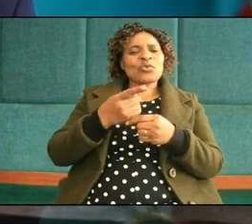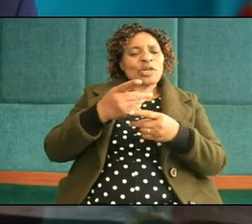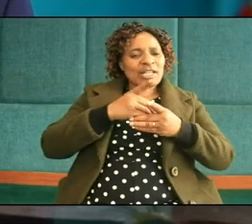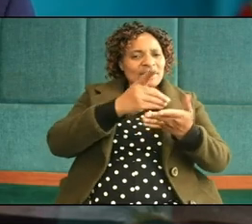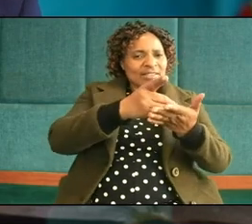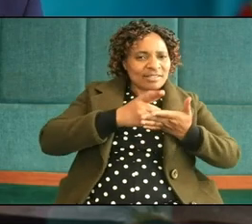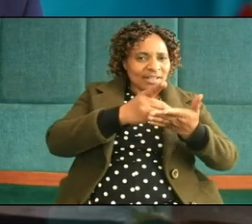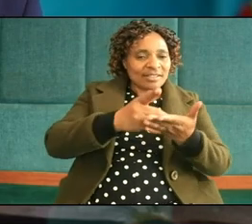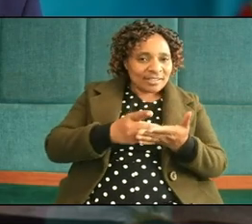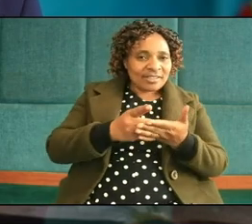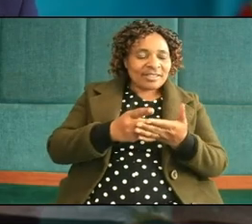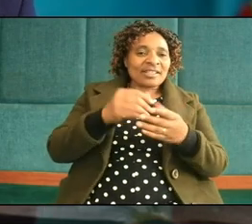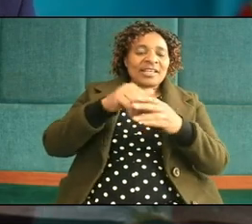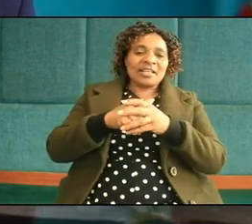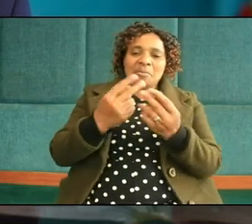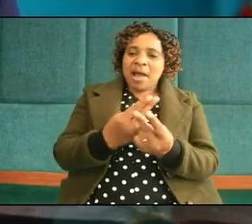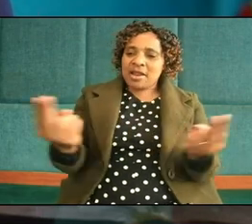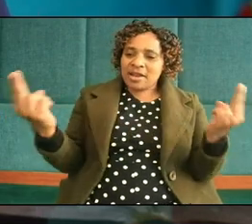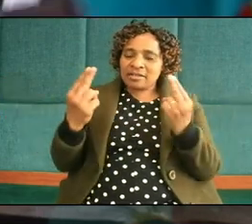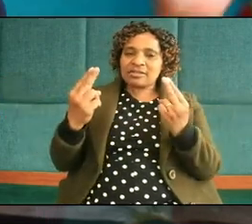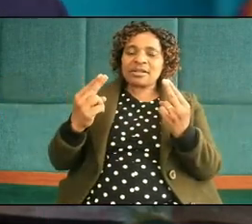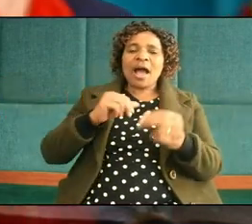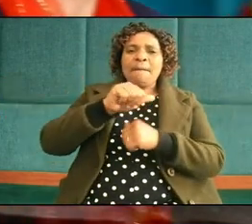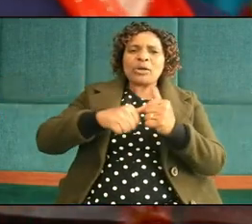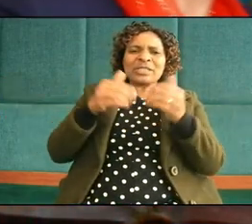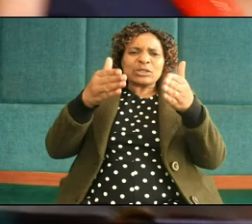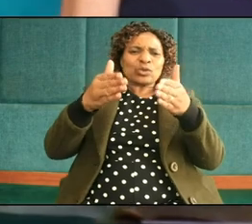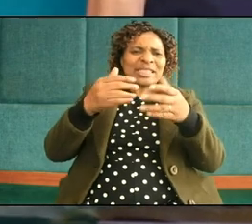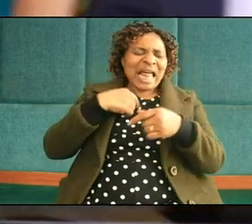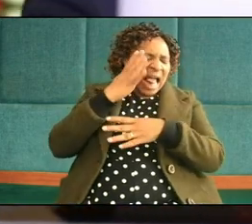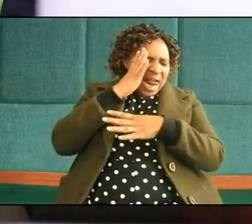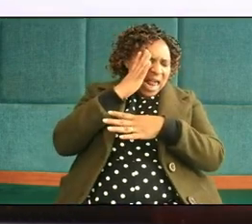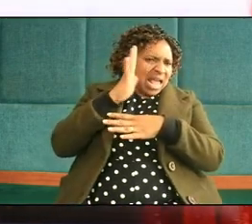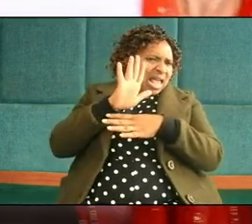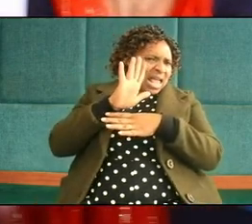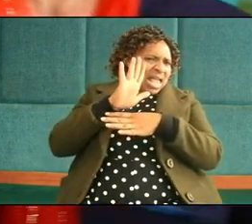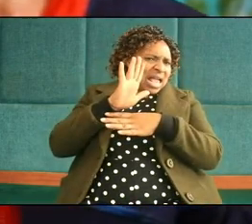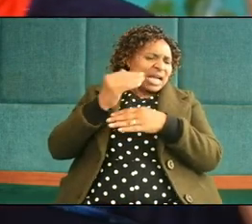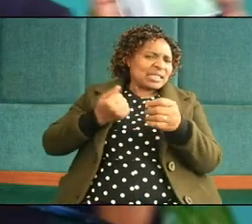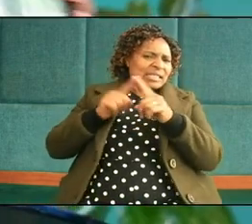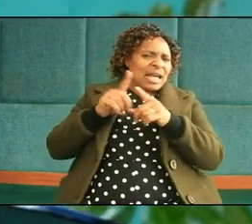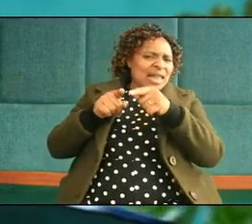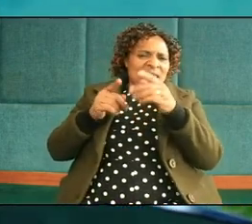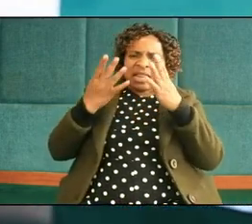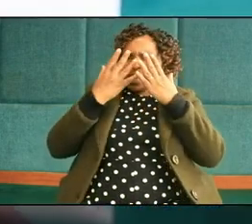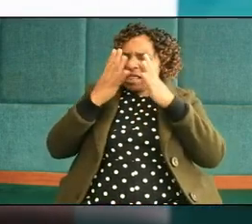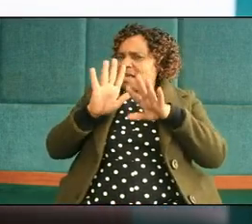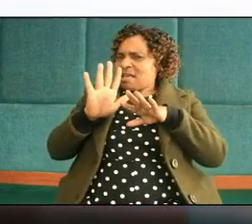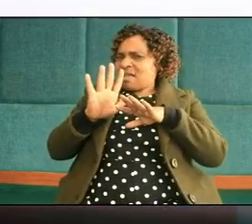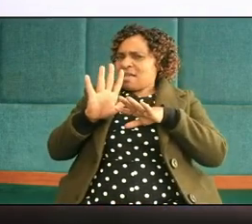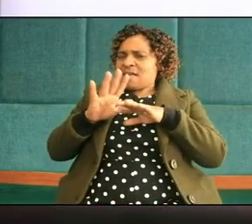in panels about sexuality sister Debbie I will not be involved sexuality